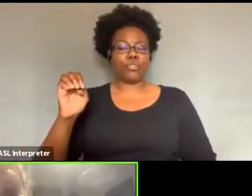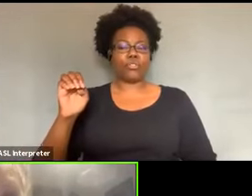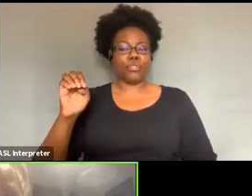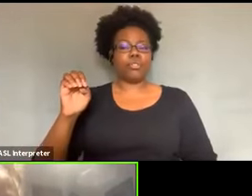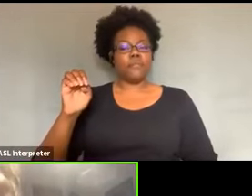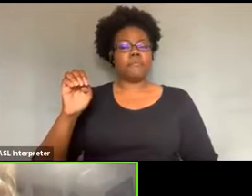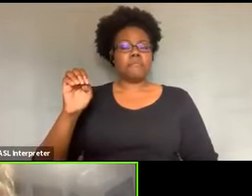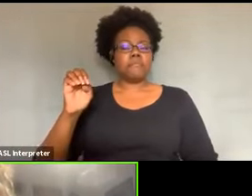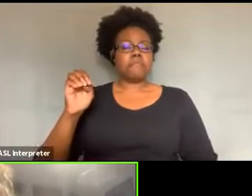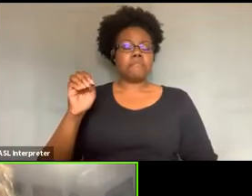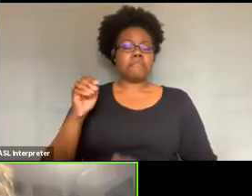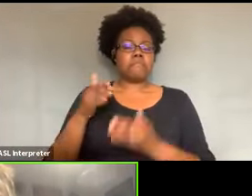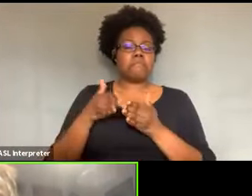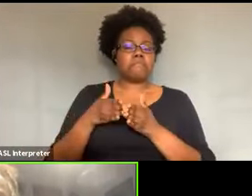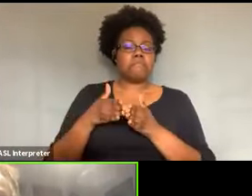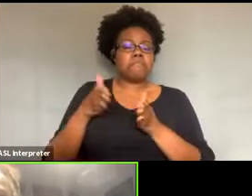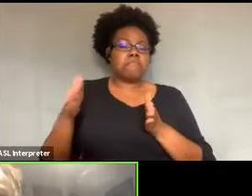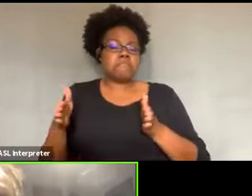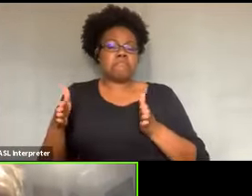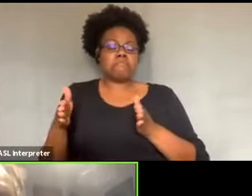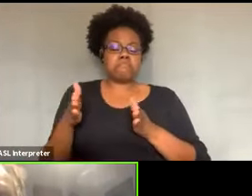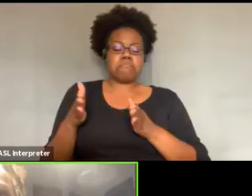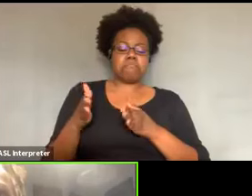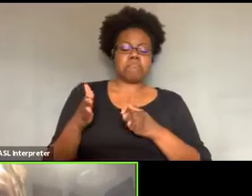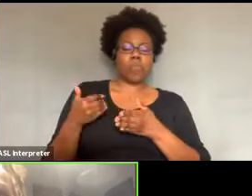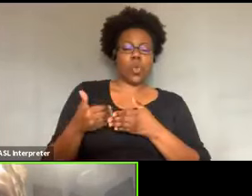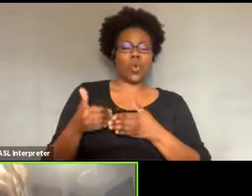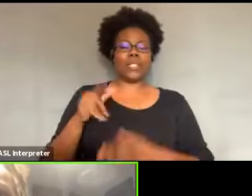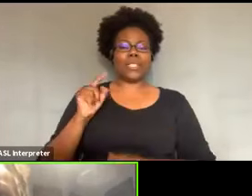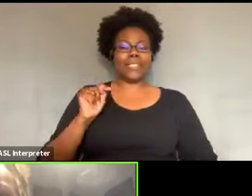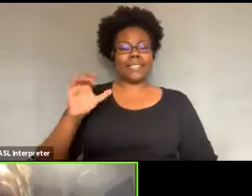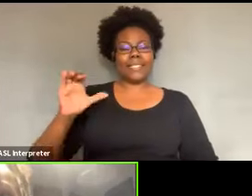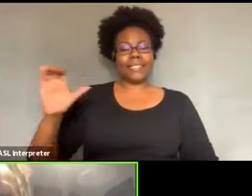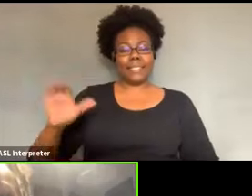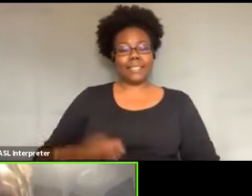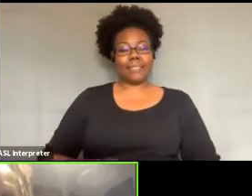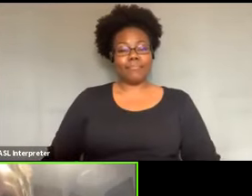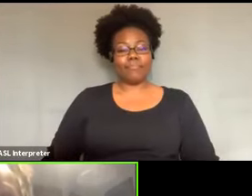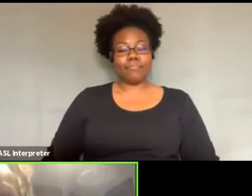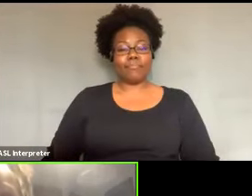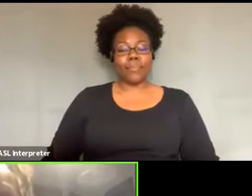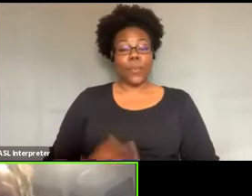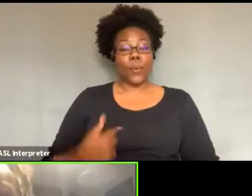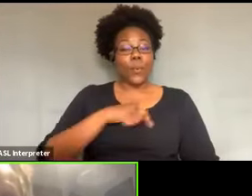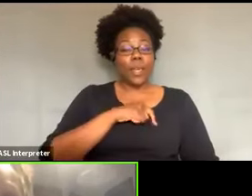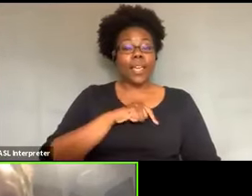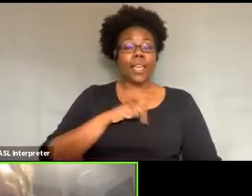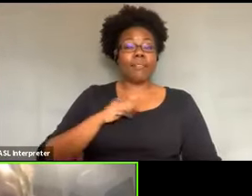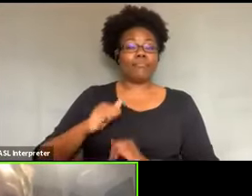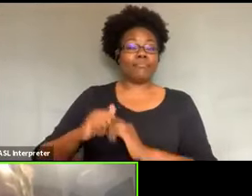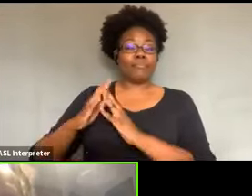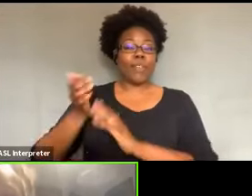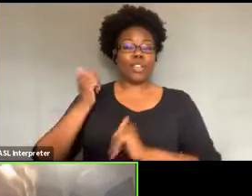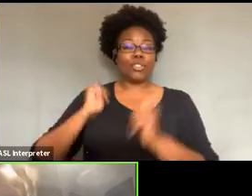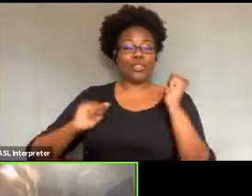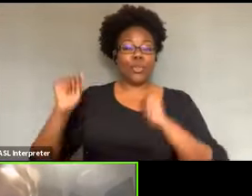block from TCC. So we were able to, um, put on a show there and it was, um, it was pretty amazing.